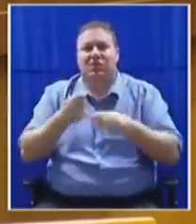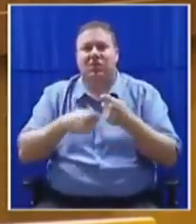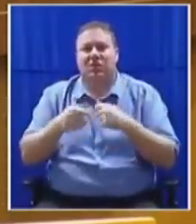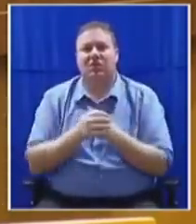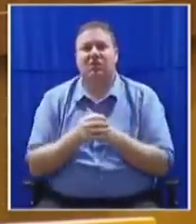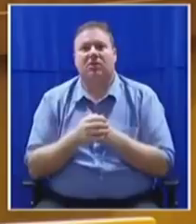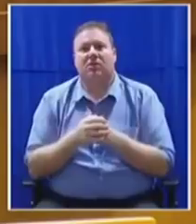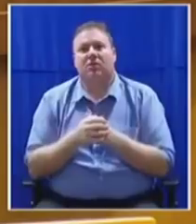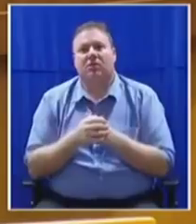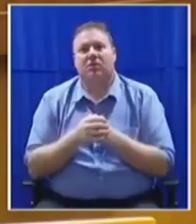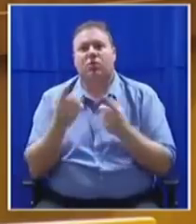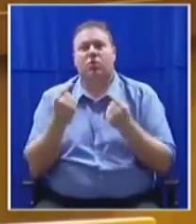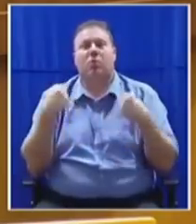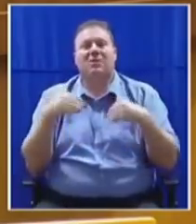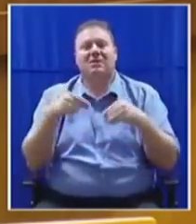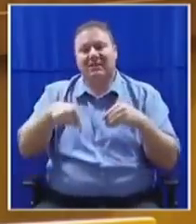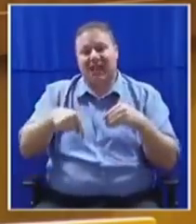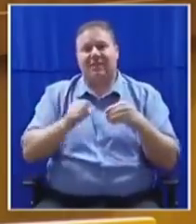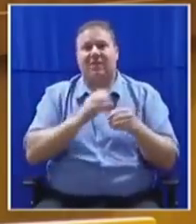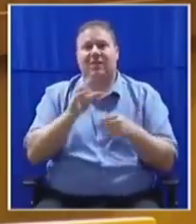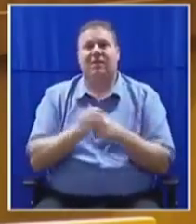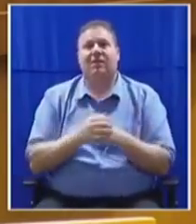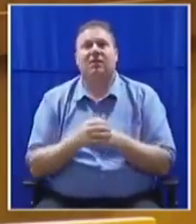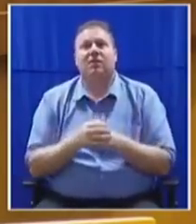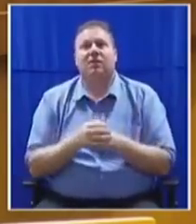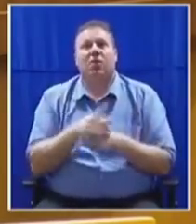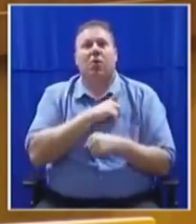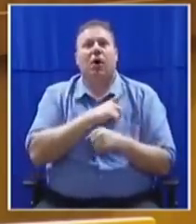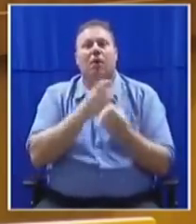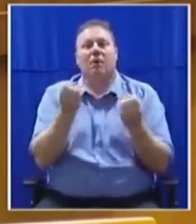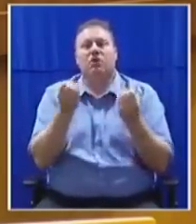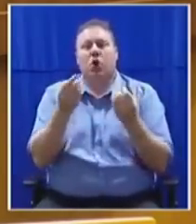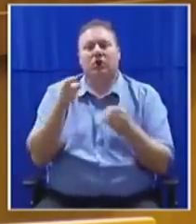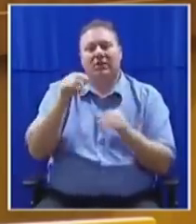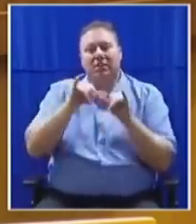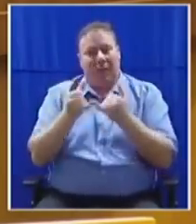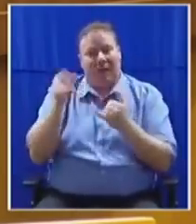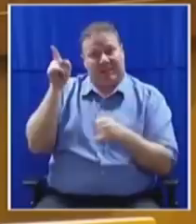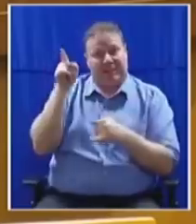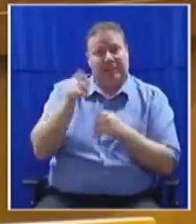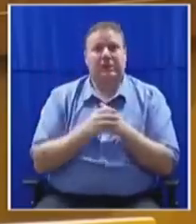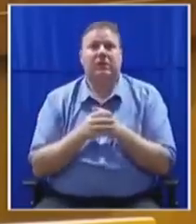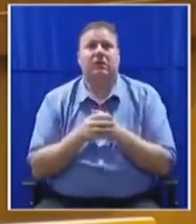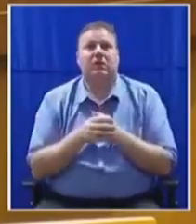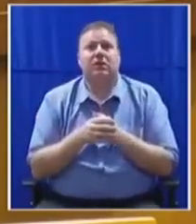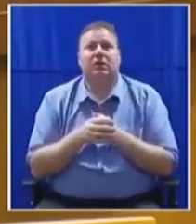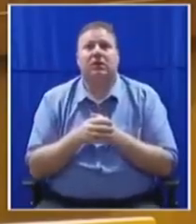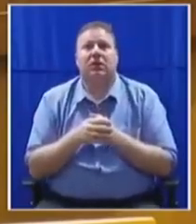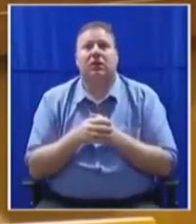here in South Africa. One is that the majority of them are